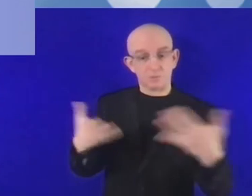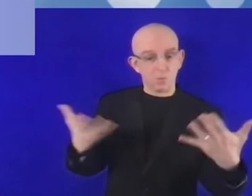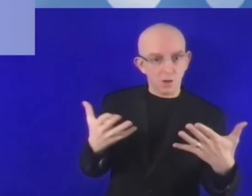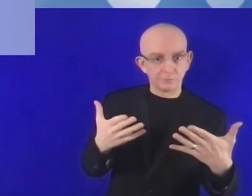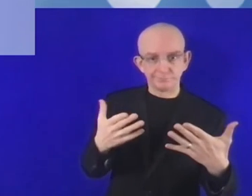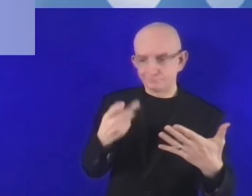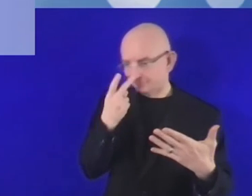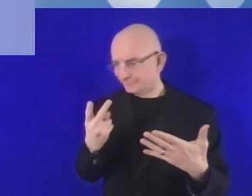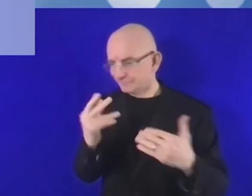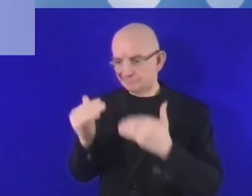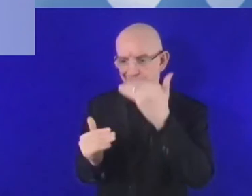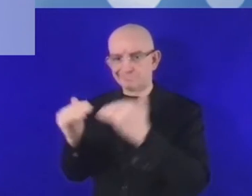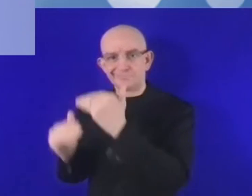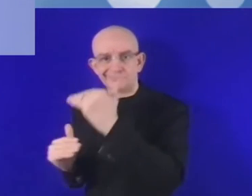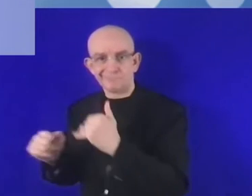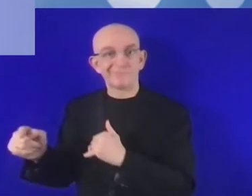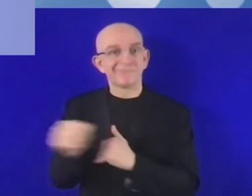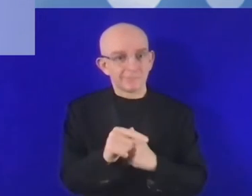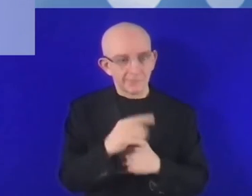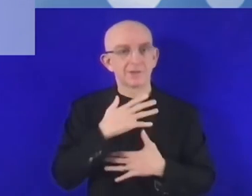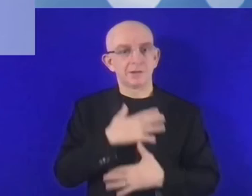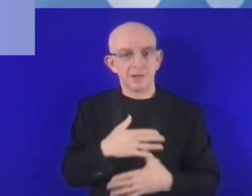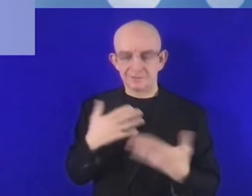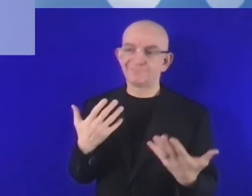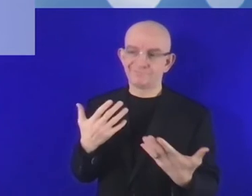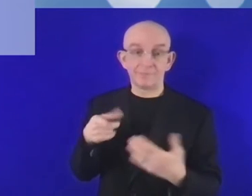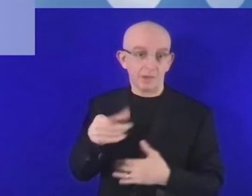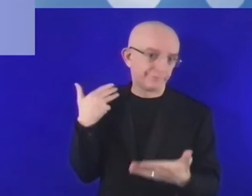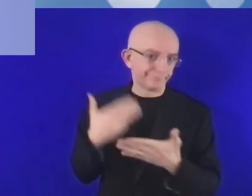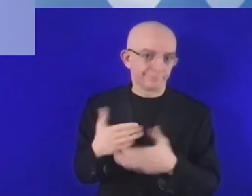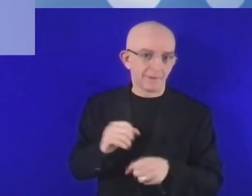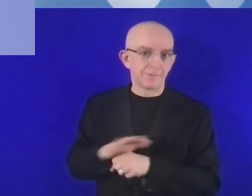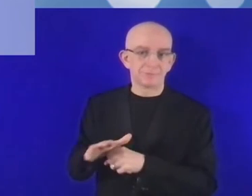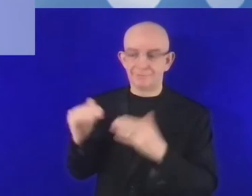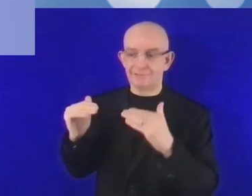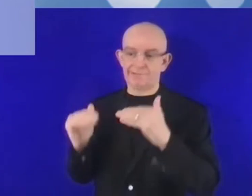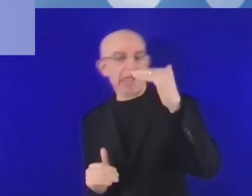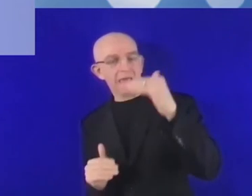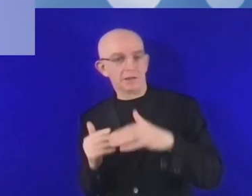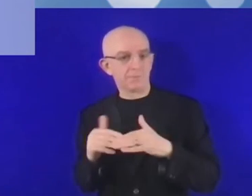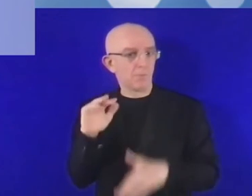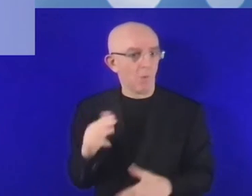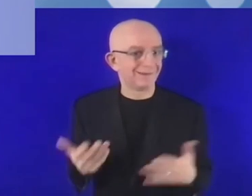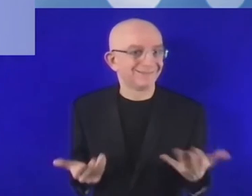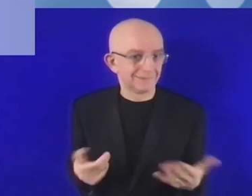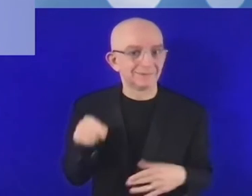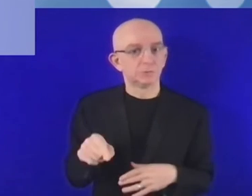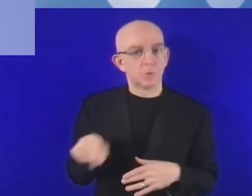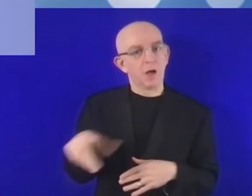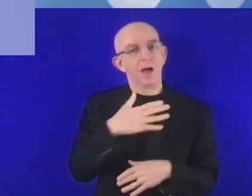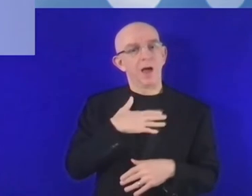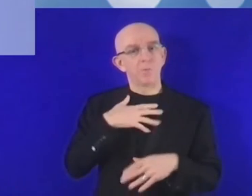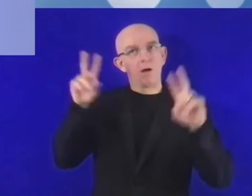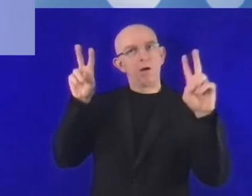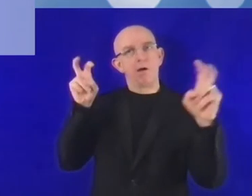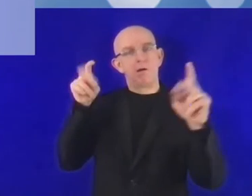is lending, blending and advising. So it means that we are offering a wide palette of